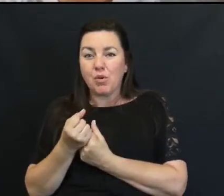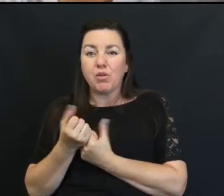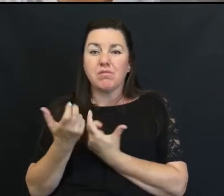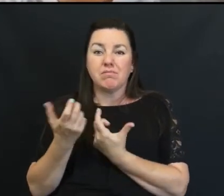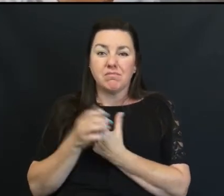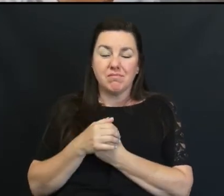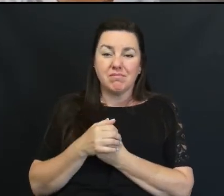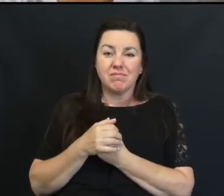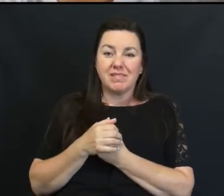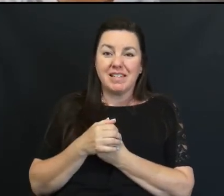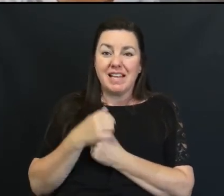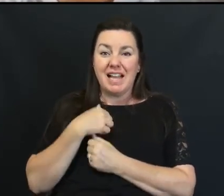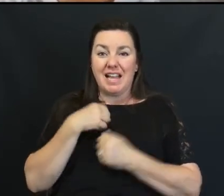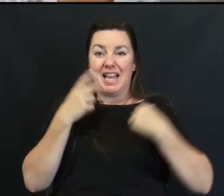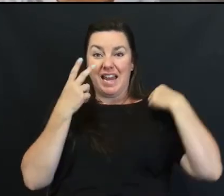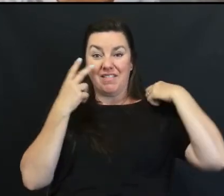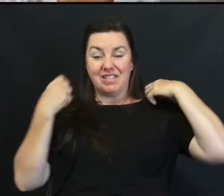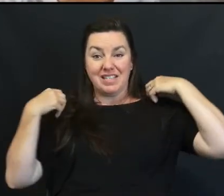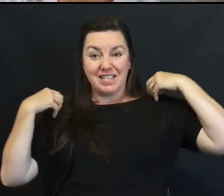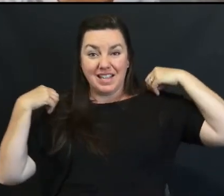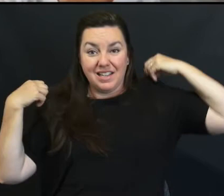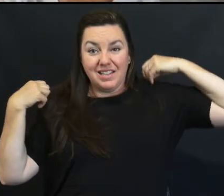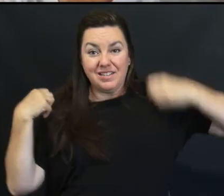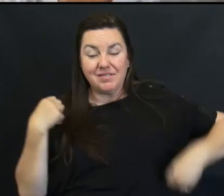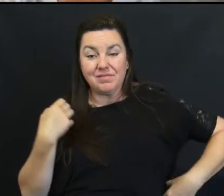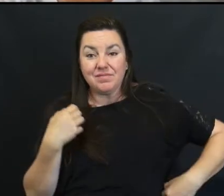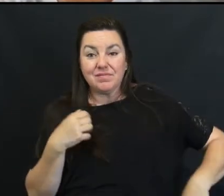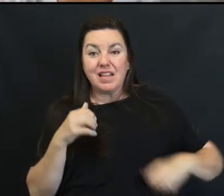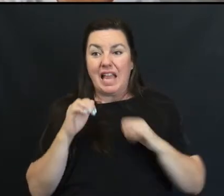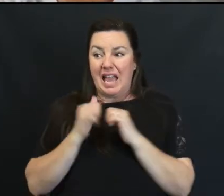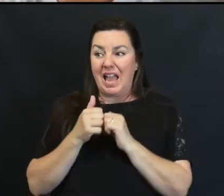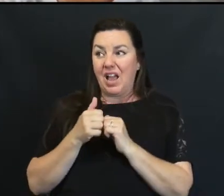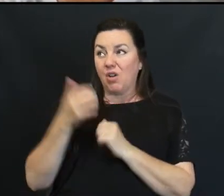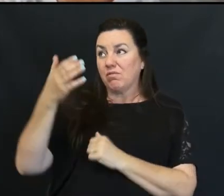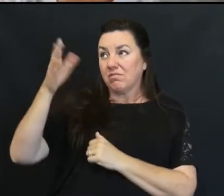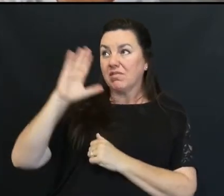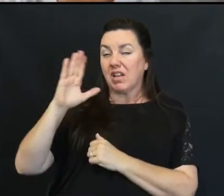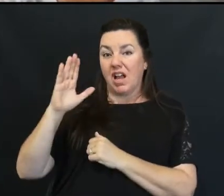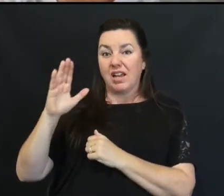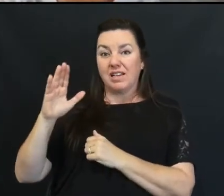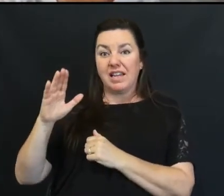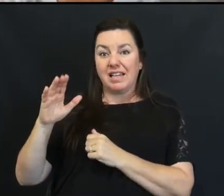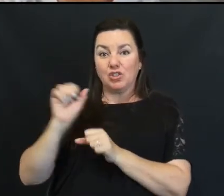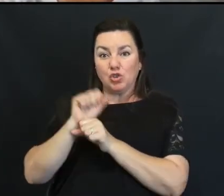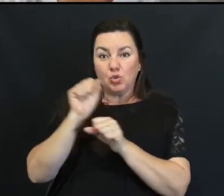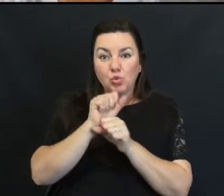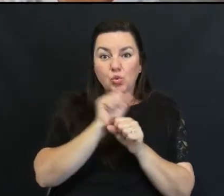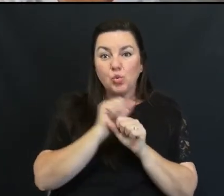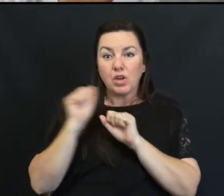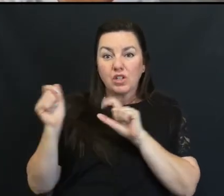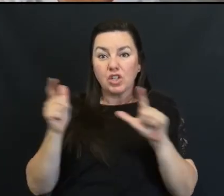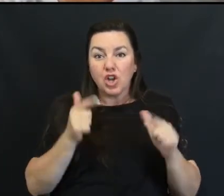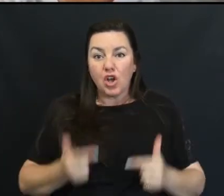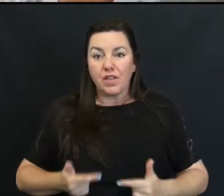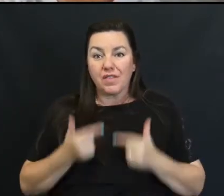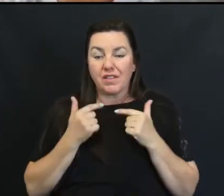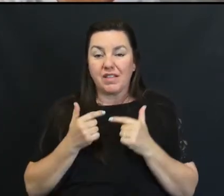other And I've Seen how God has Moved in All of These women's Lives From their Stories Every week